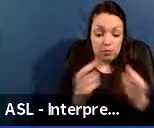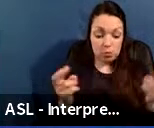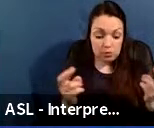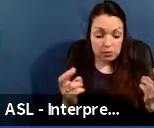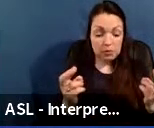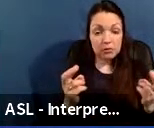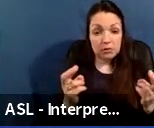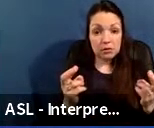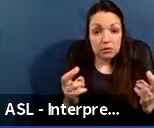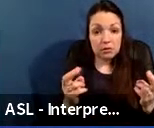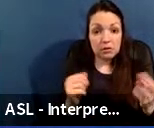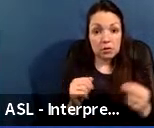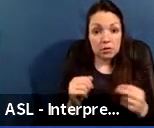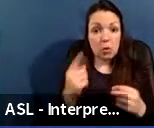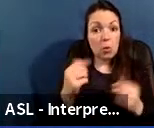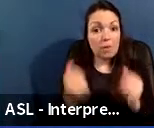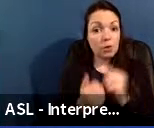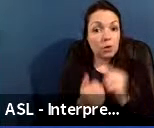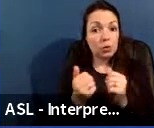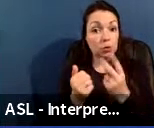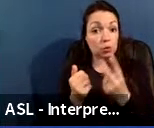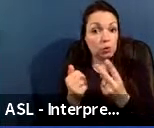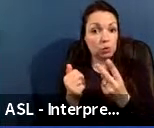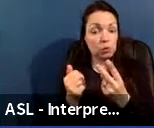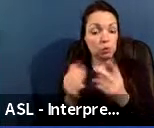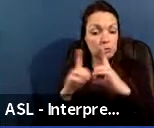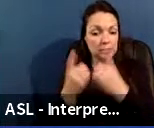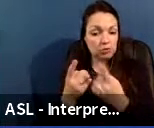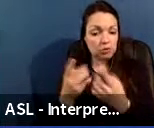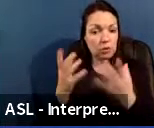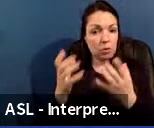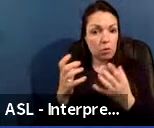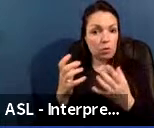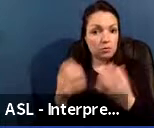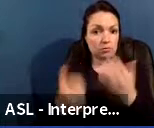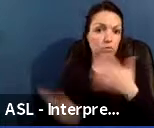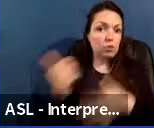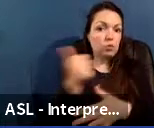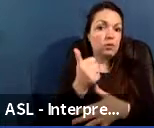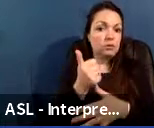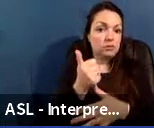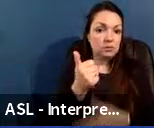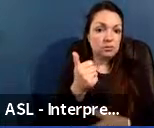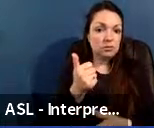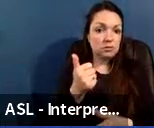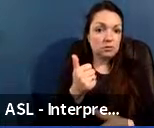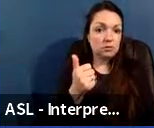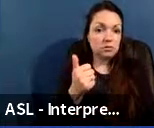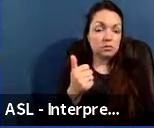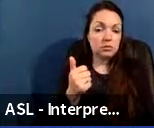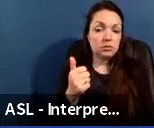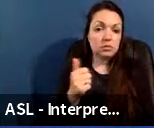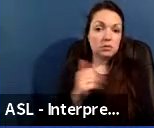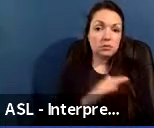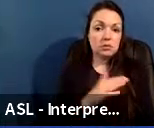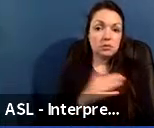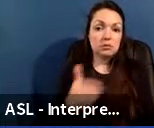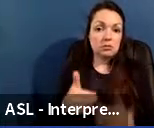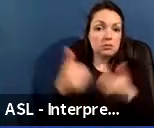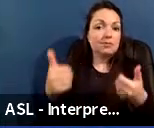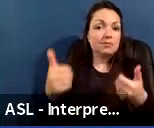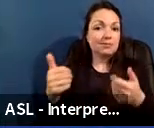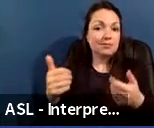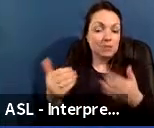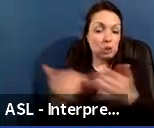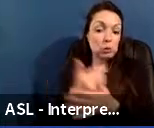is one of two categories that the district seeks to prioritize as its own category for the first